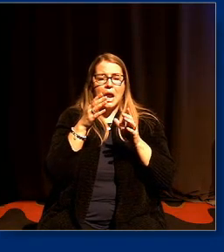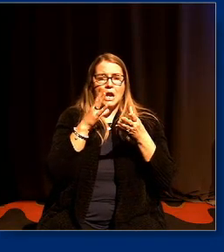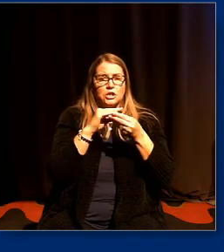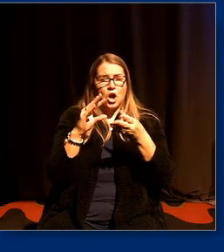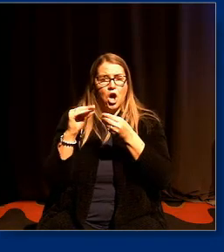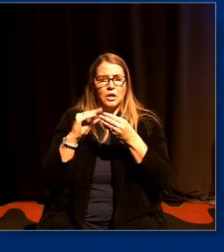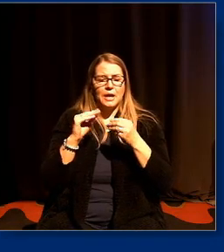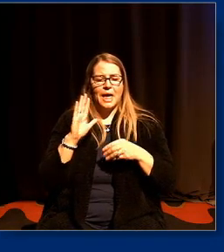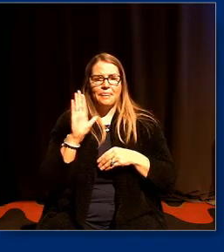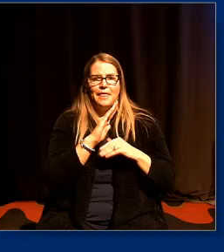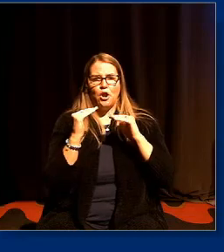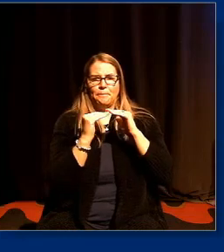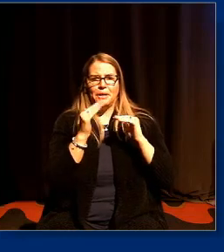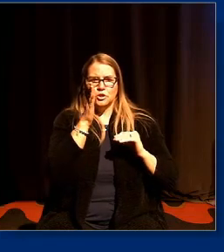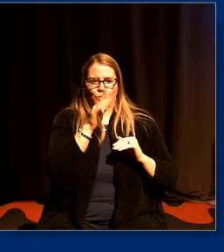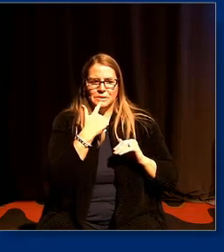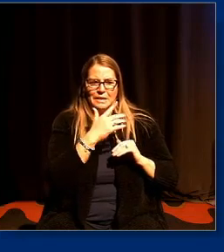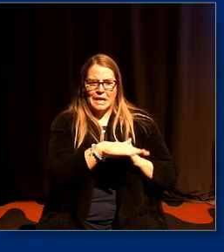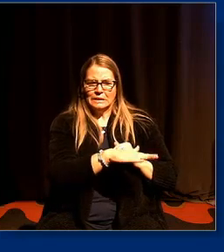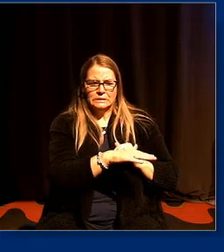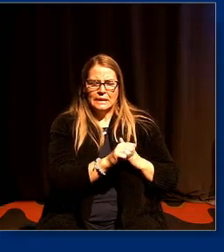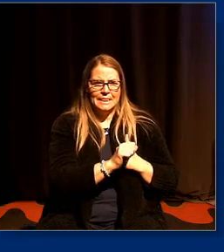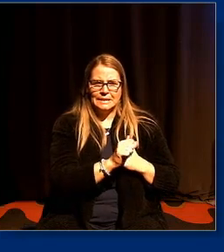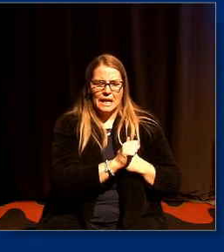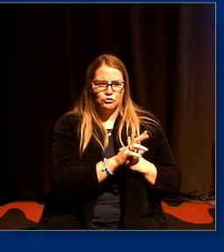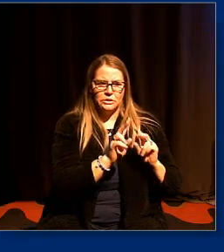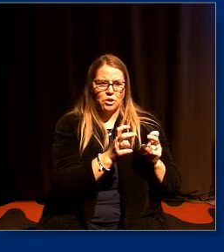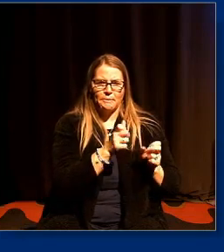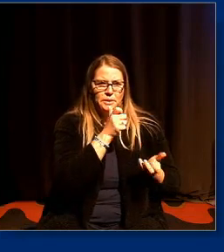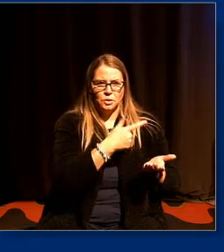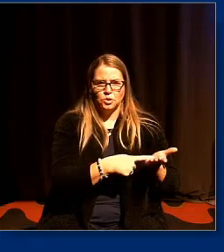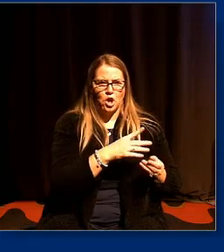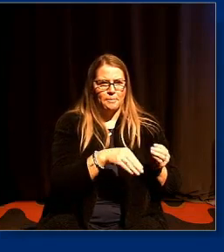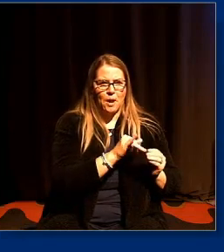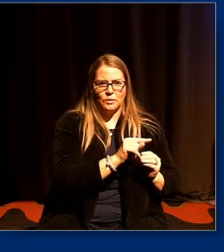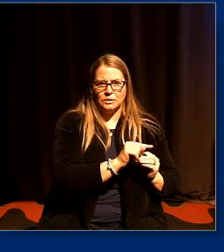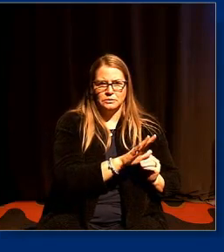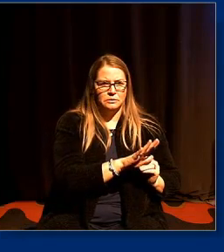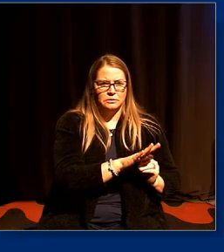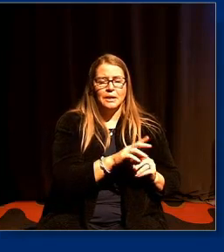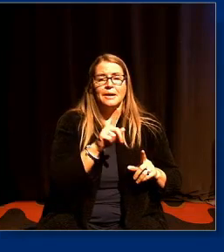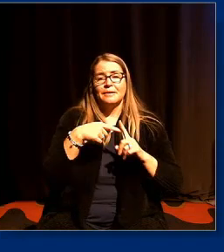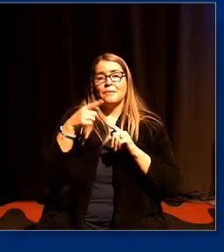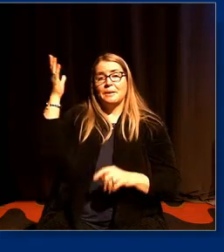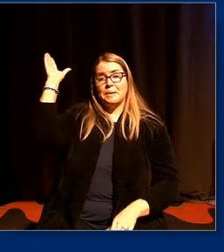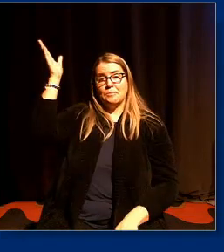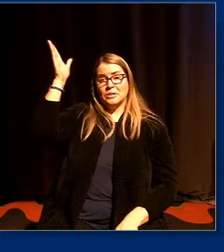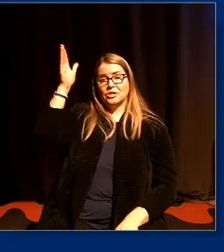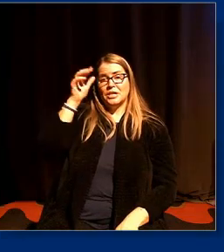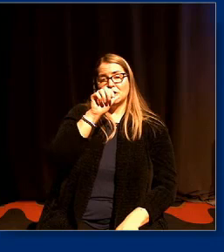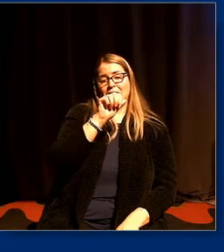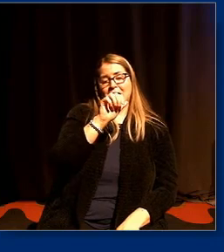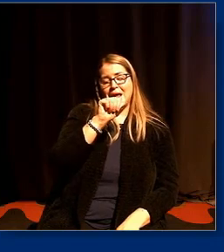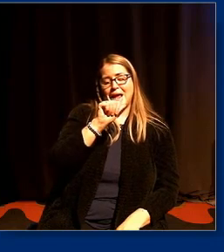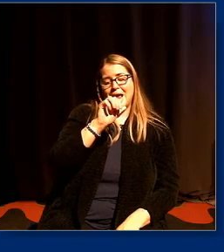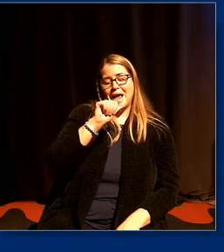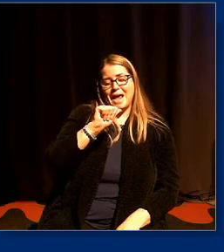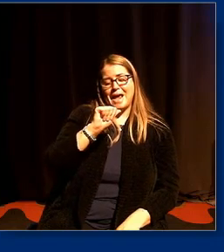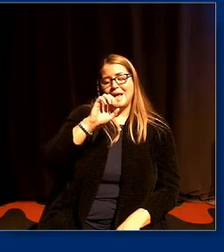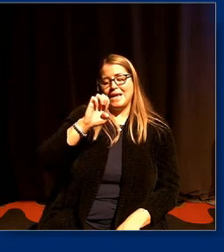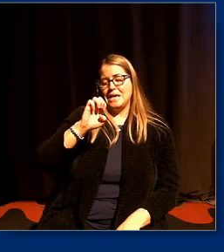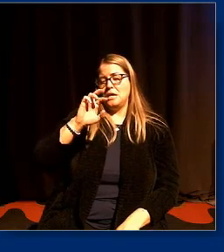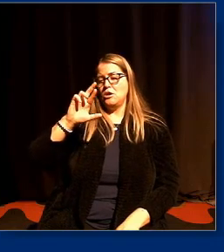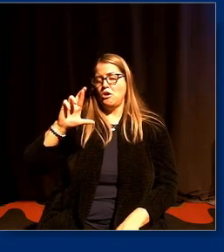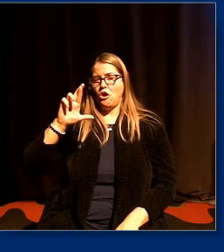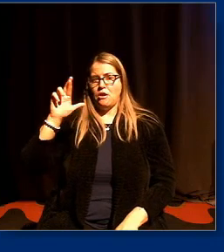you need to think carefully and then when they made the first presentation at aera um there was